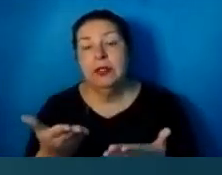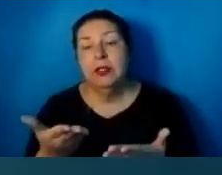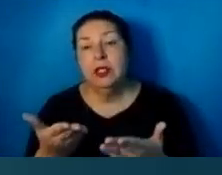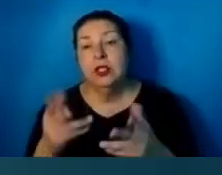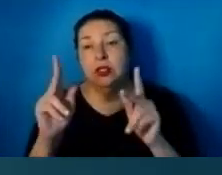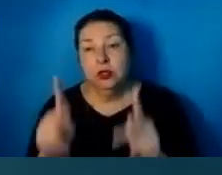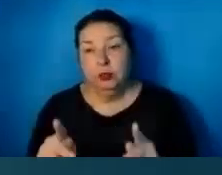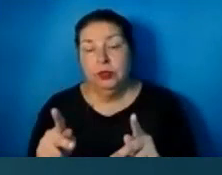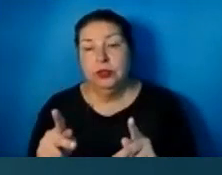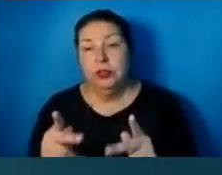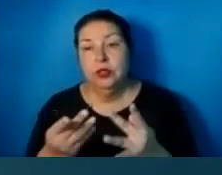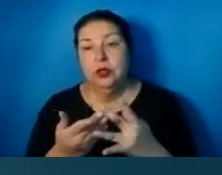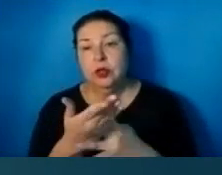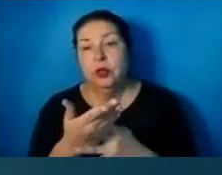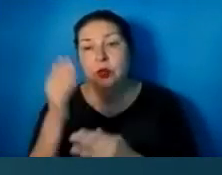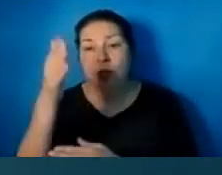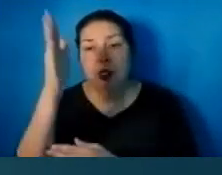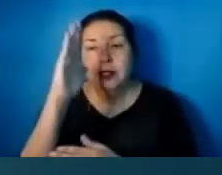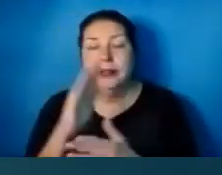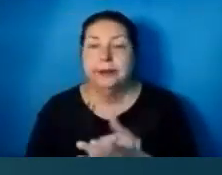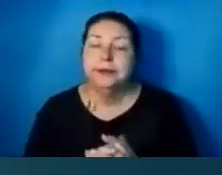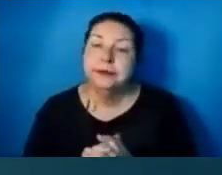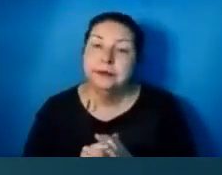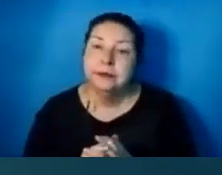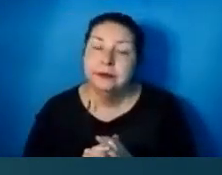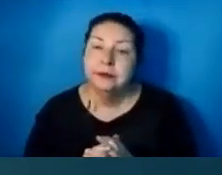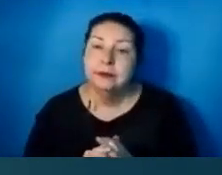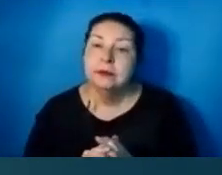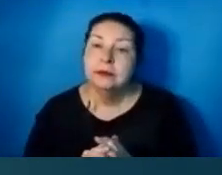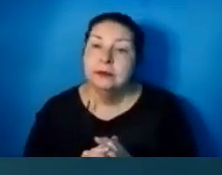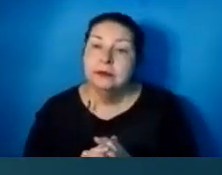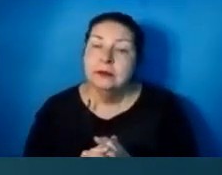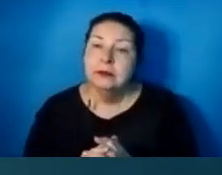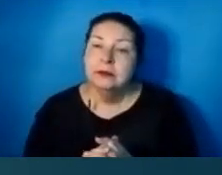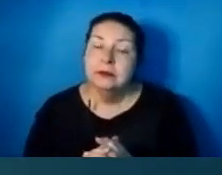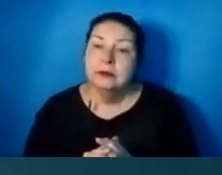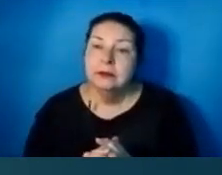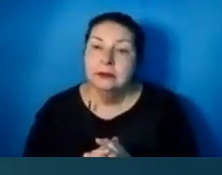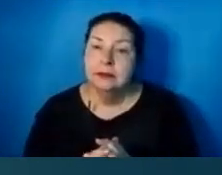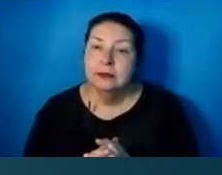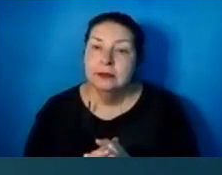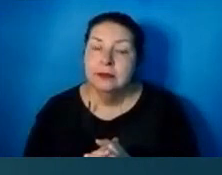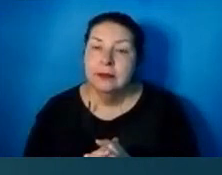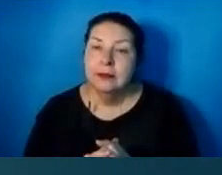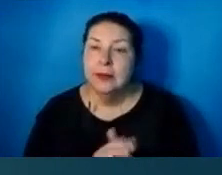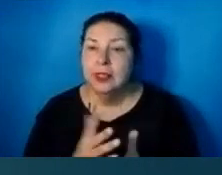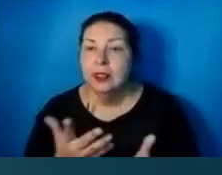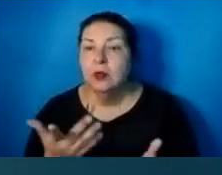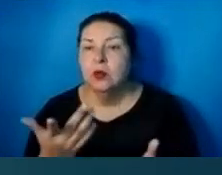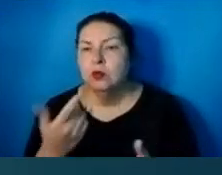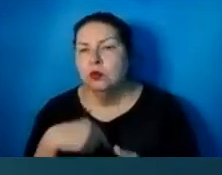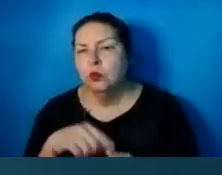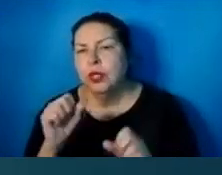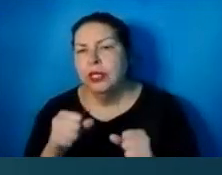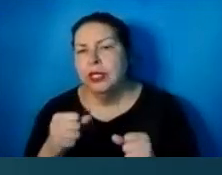person by God, which is, we can argue